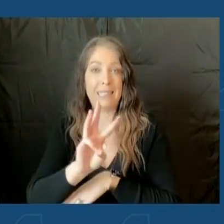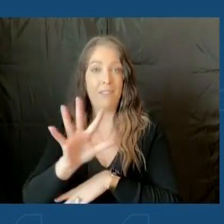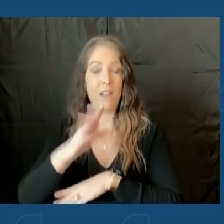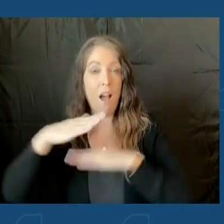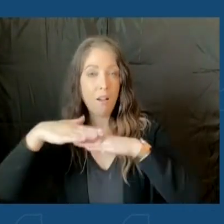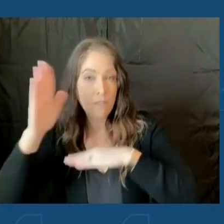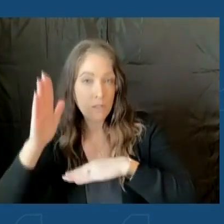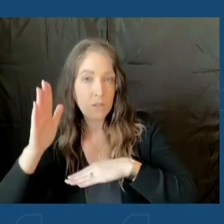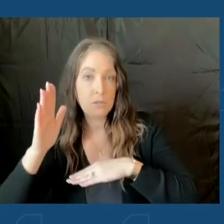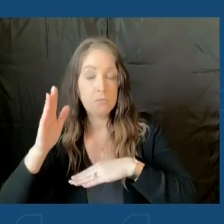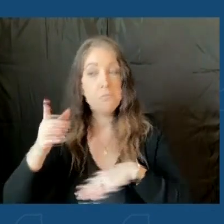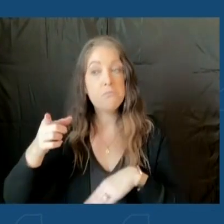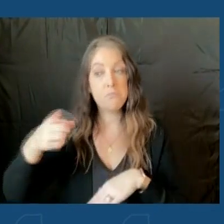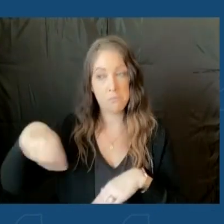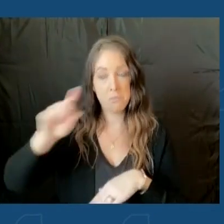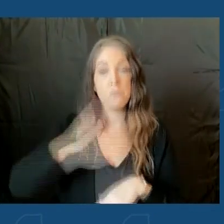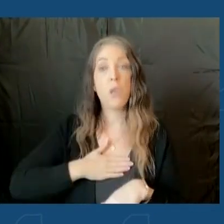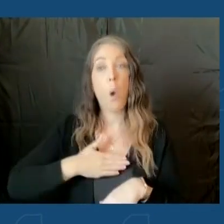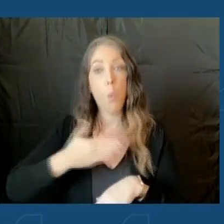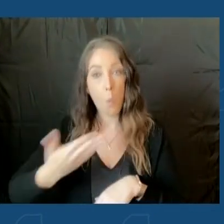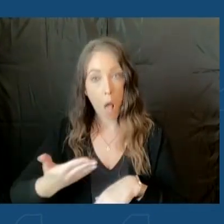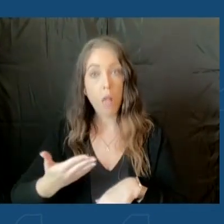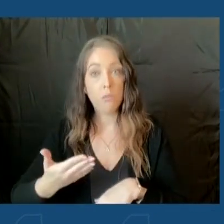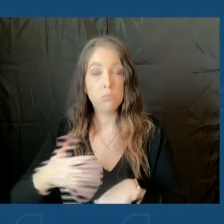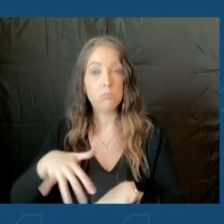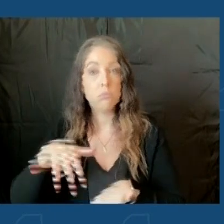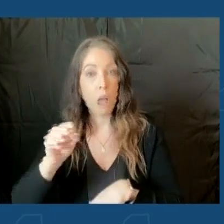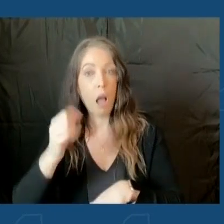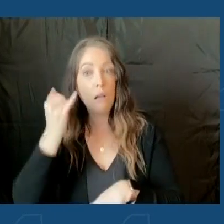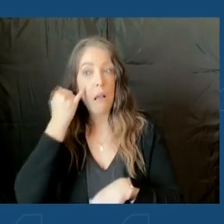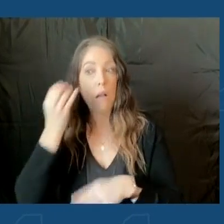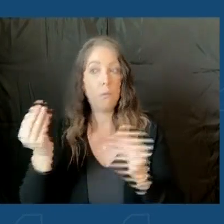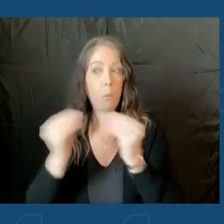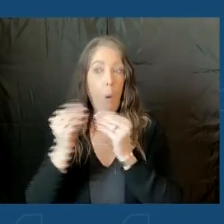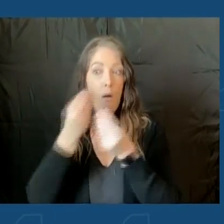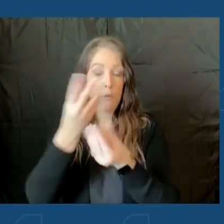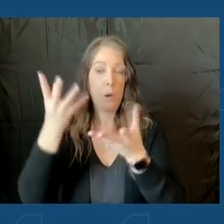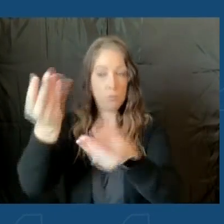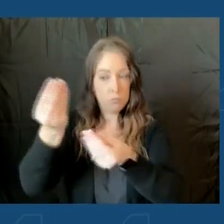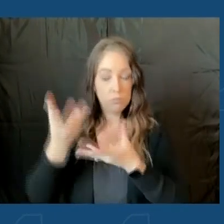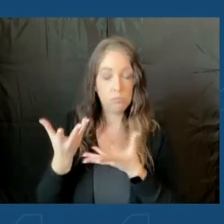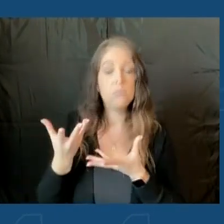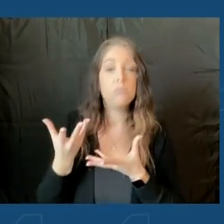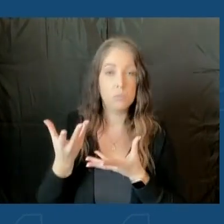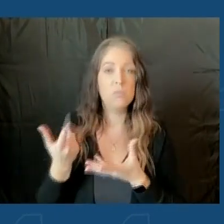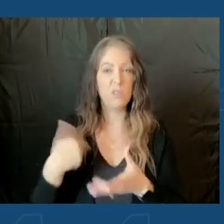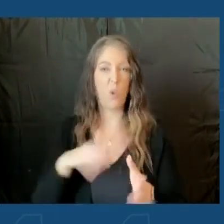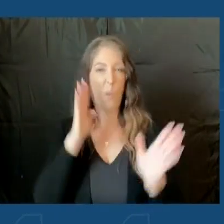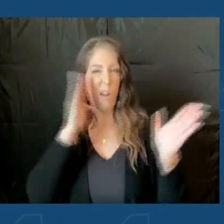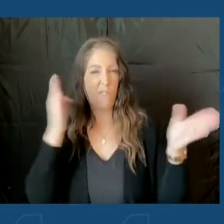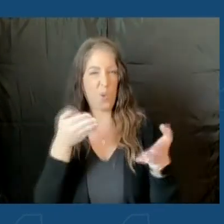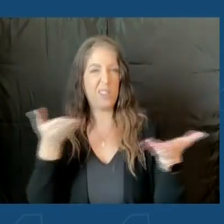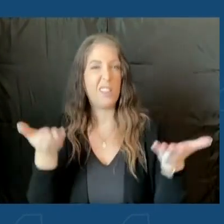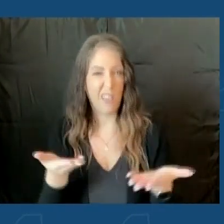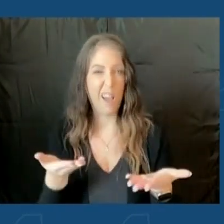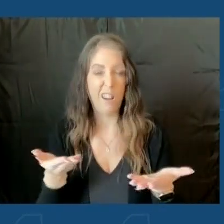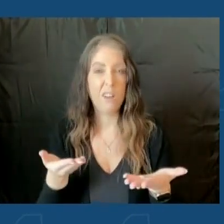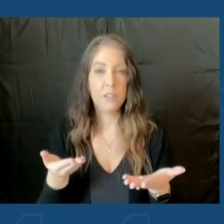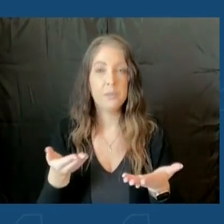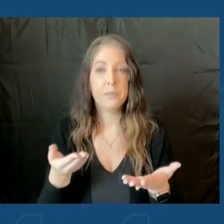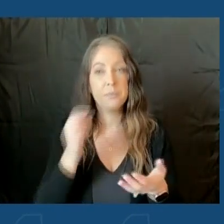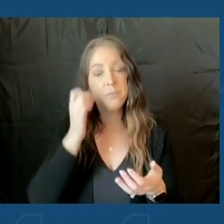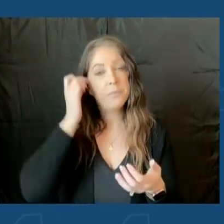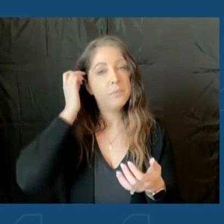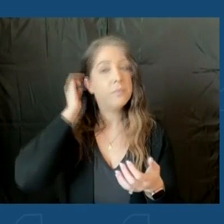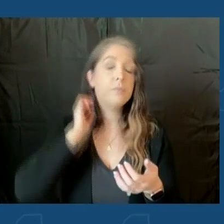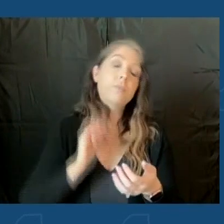they're willing to do so if they're provided more information. So we're focusing on, you know, that place where we are to sort of a snapshot in time of what it's